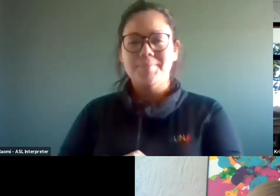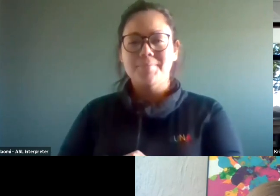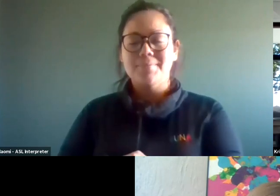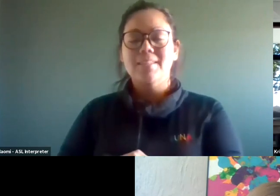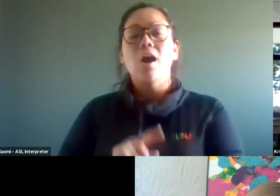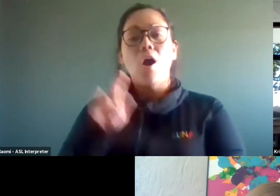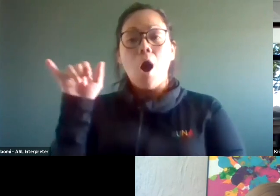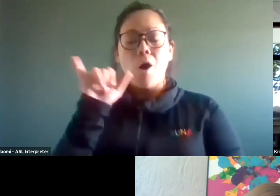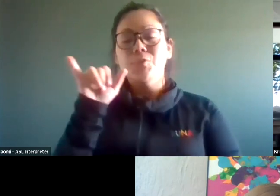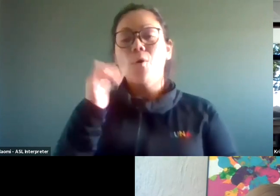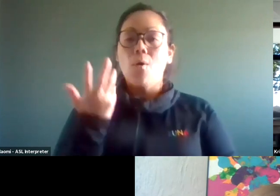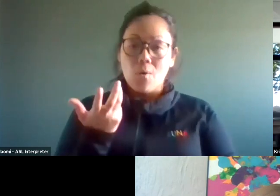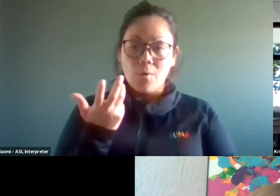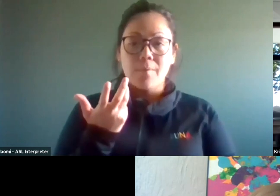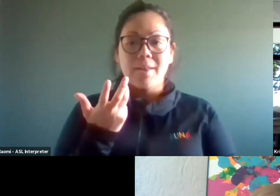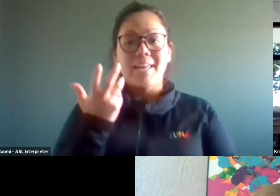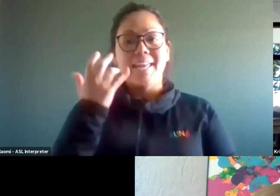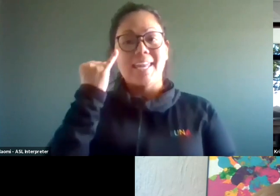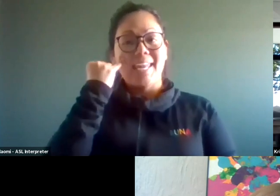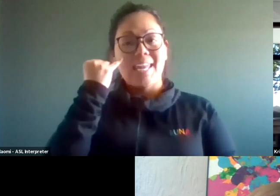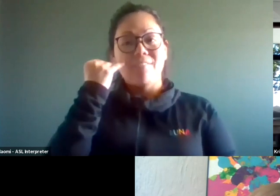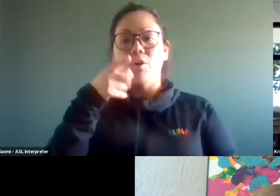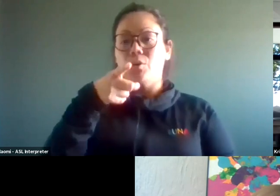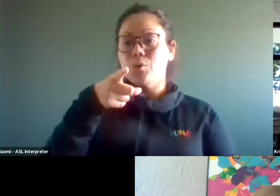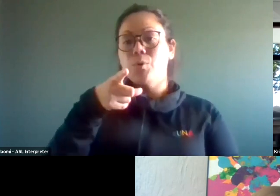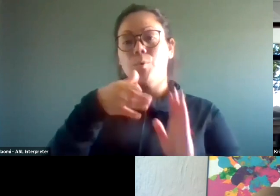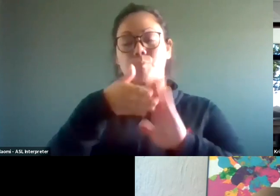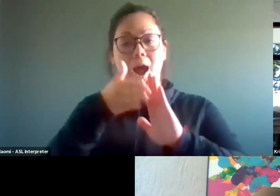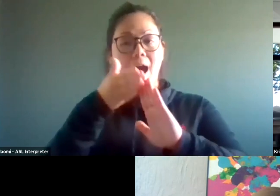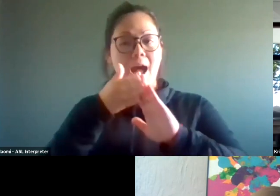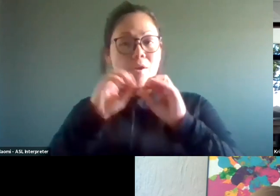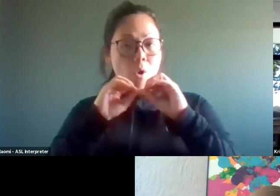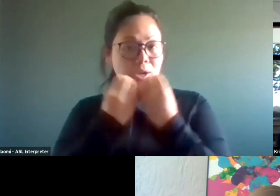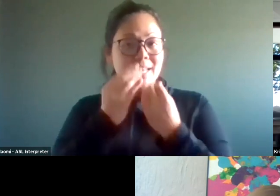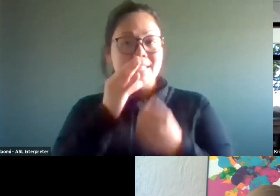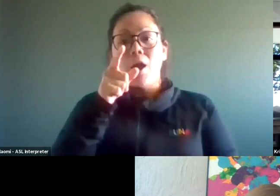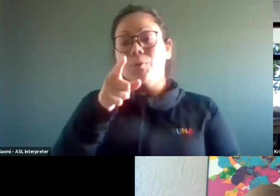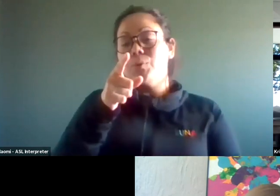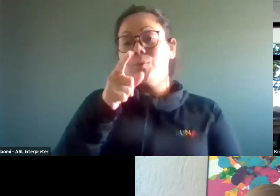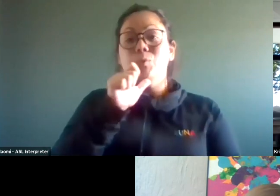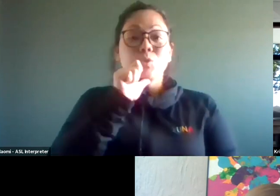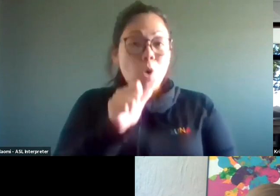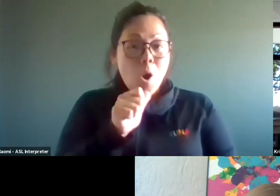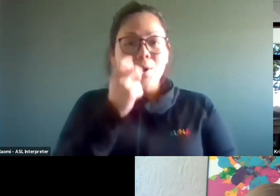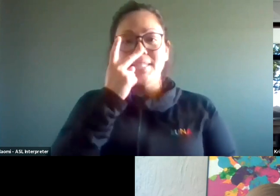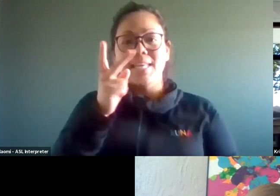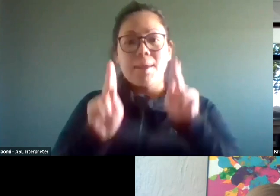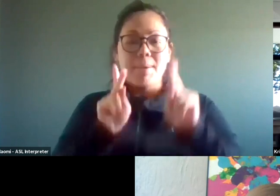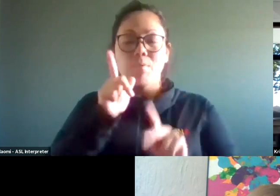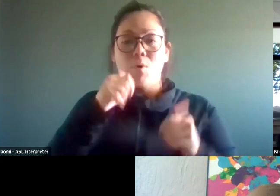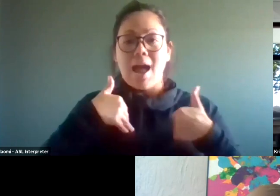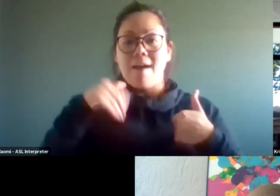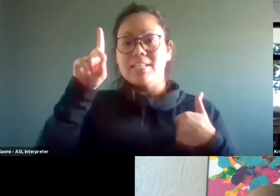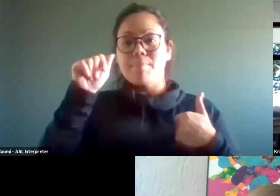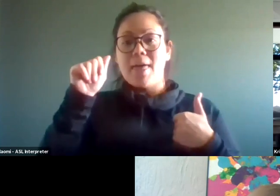Also, if you are running an organization, and you don't see people with disabilities come through